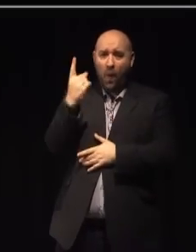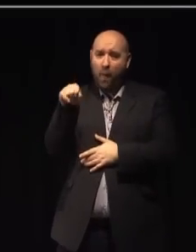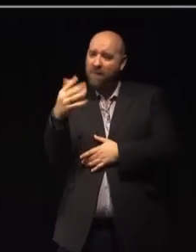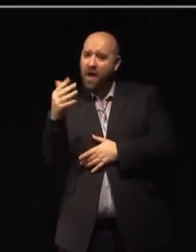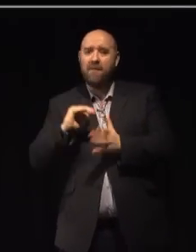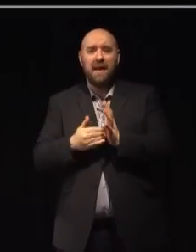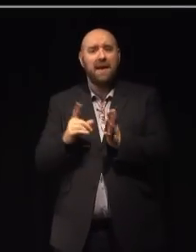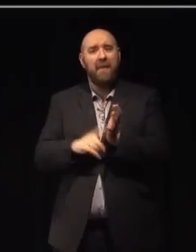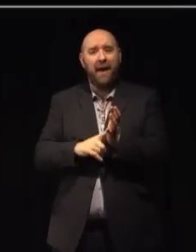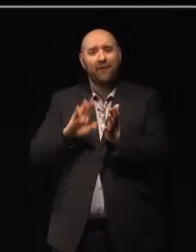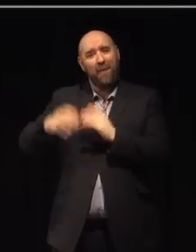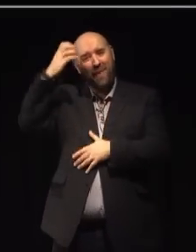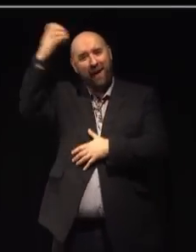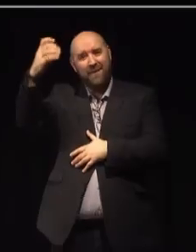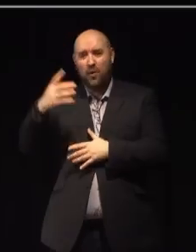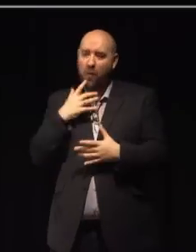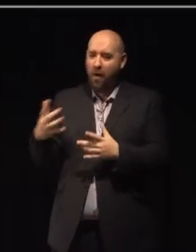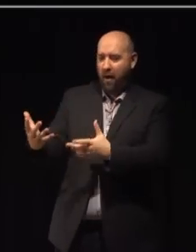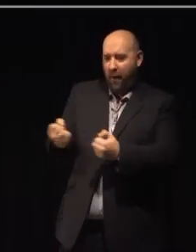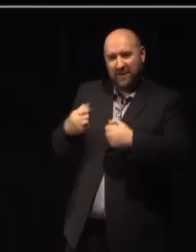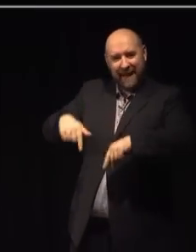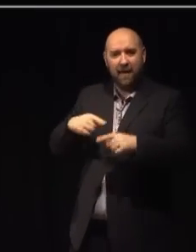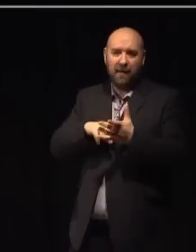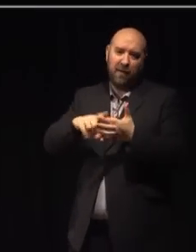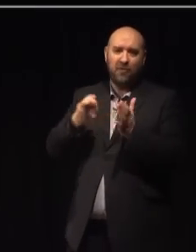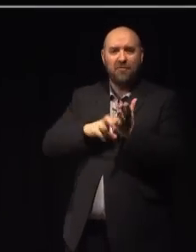the government to host the Turner Prize in 2017.